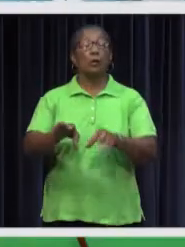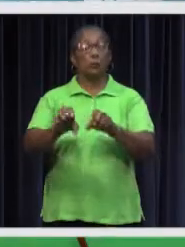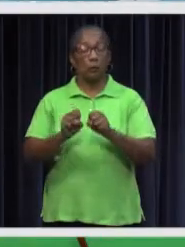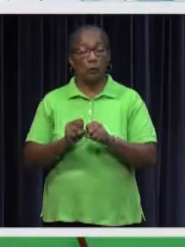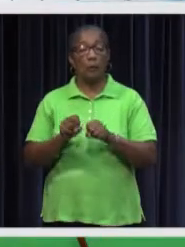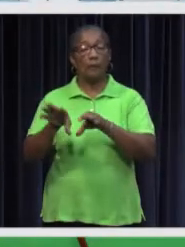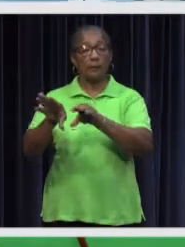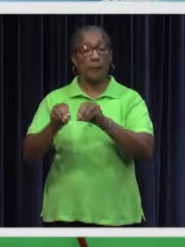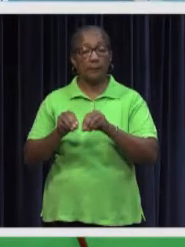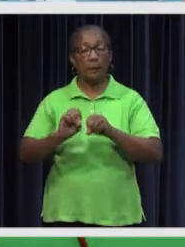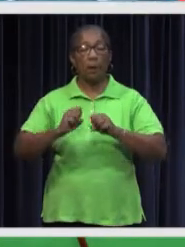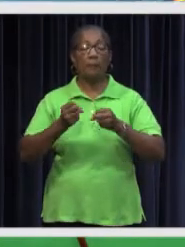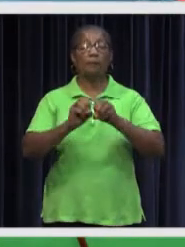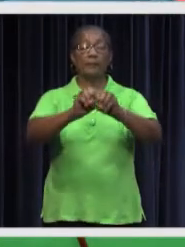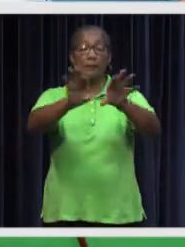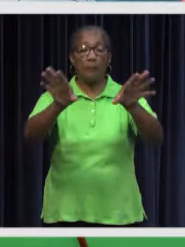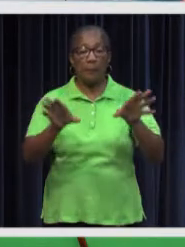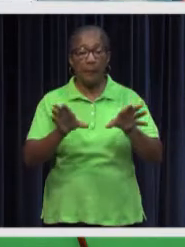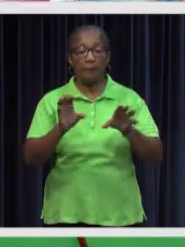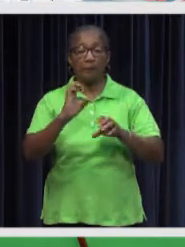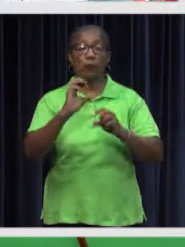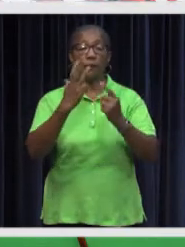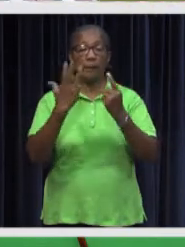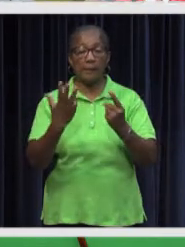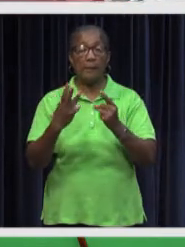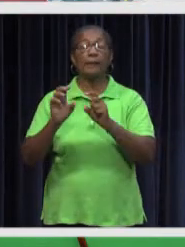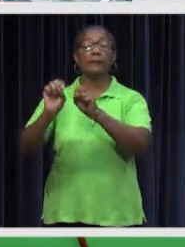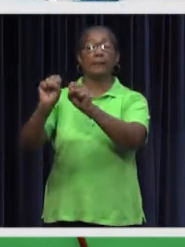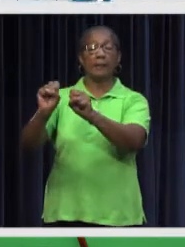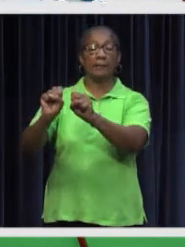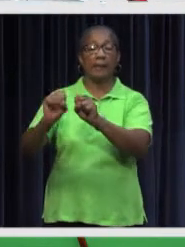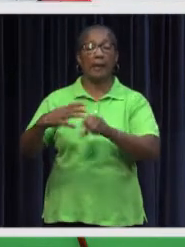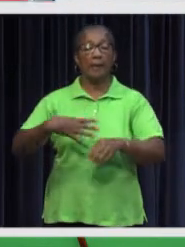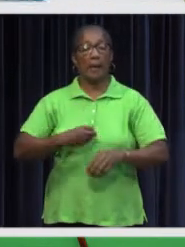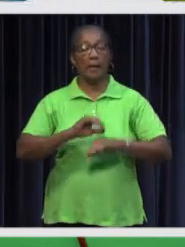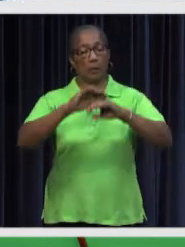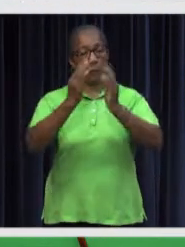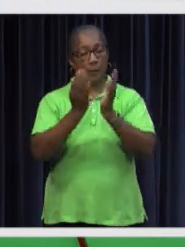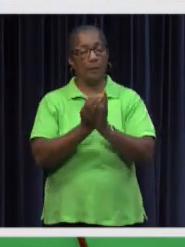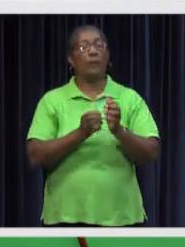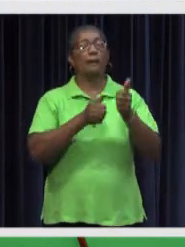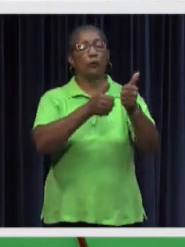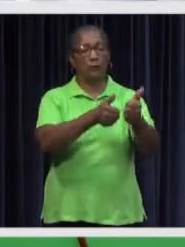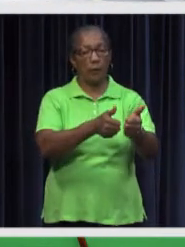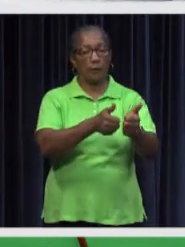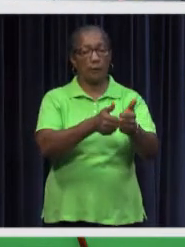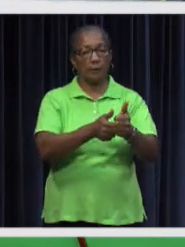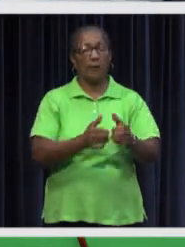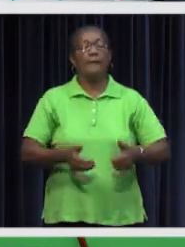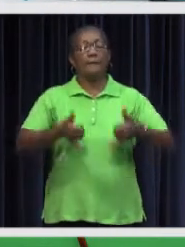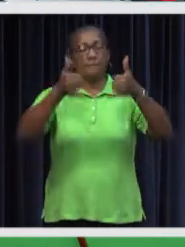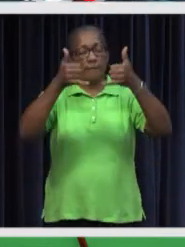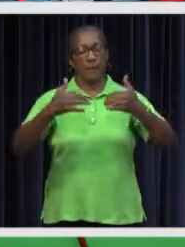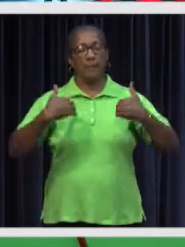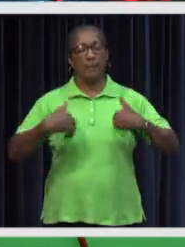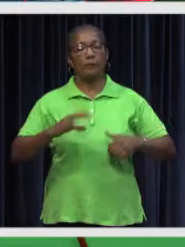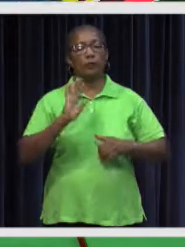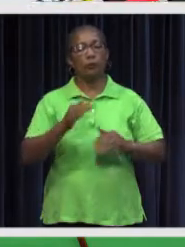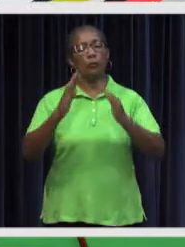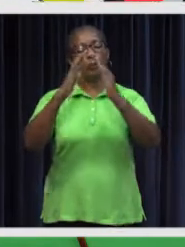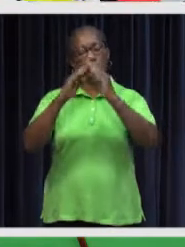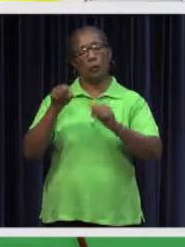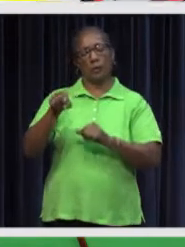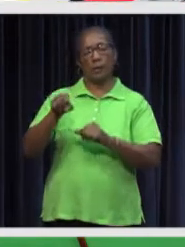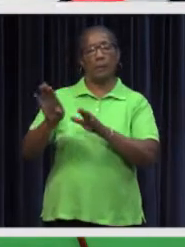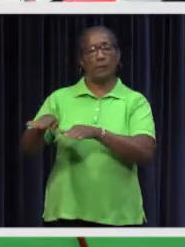And at last, the measures taken to combat the spread of the COVID-19 have consequences worldwide. Many people have to